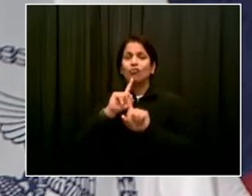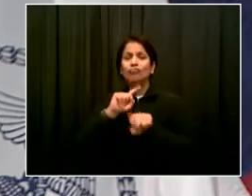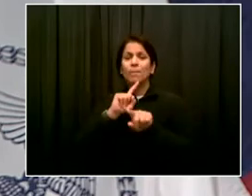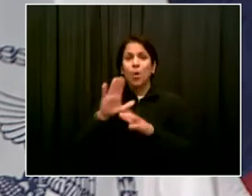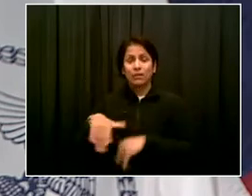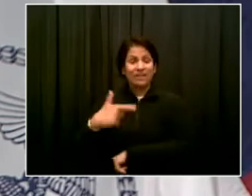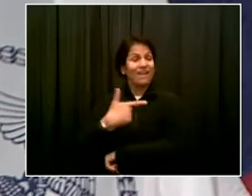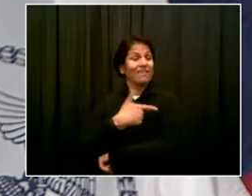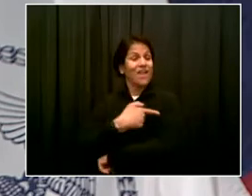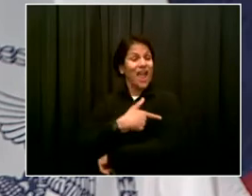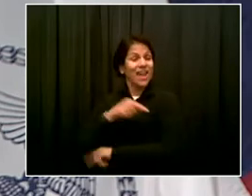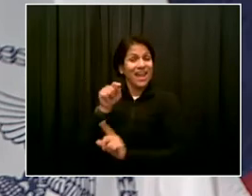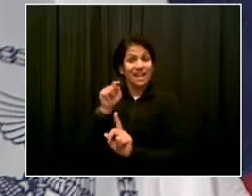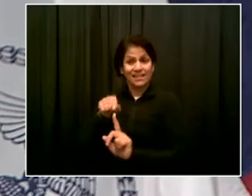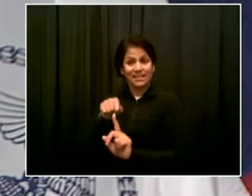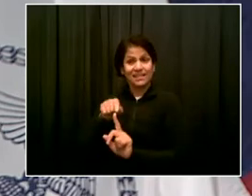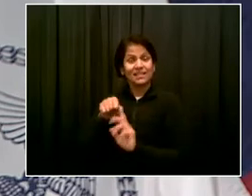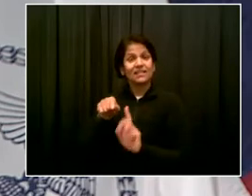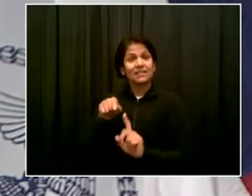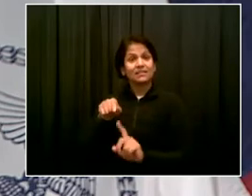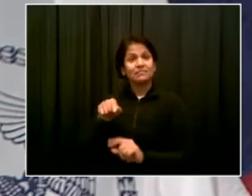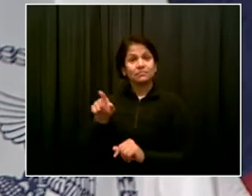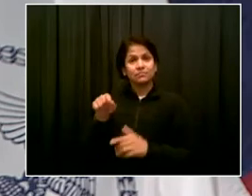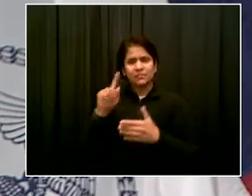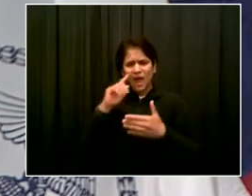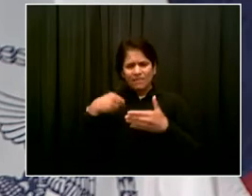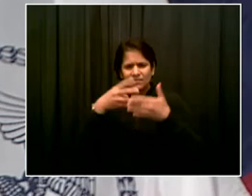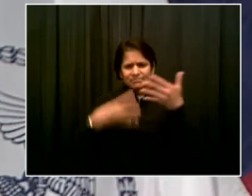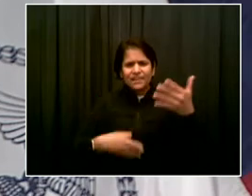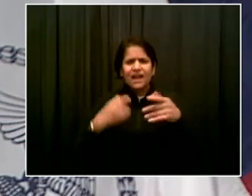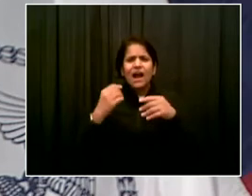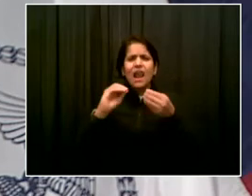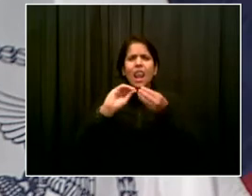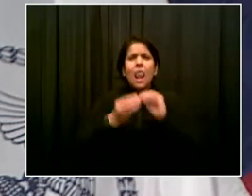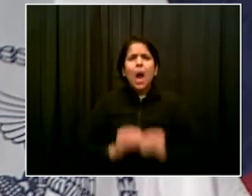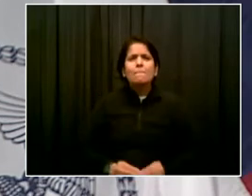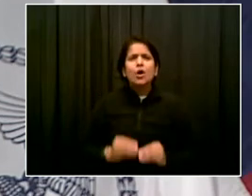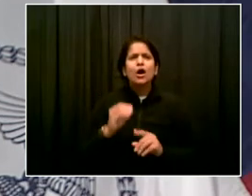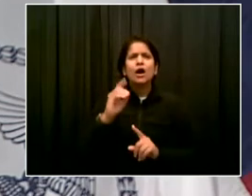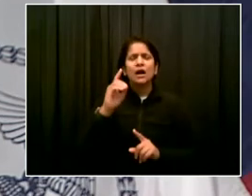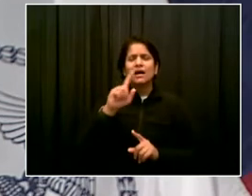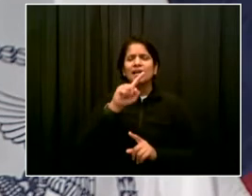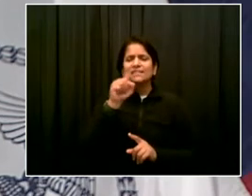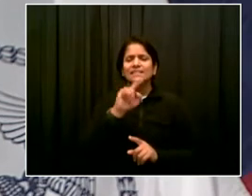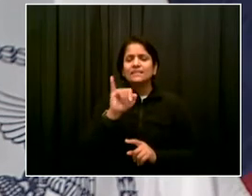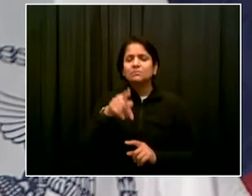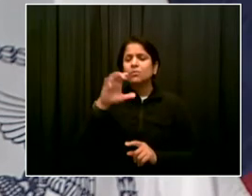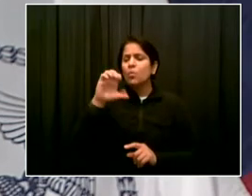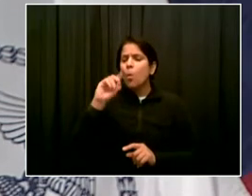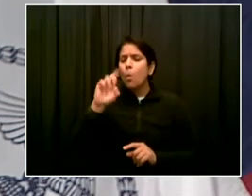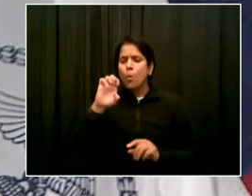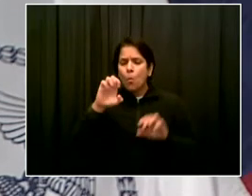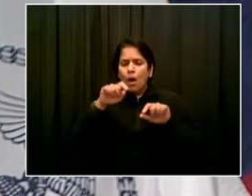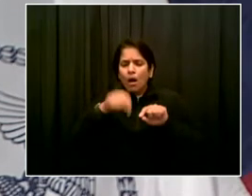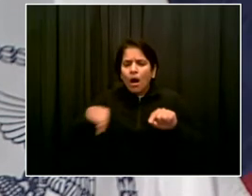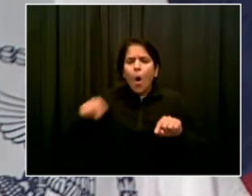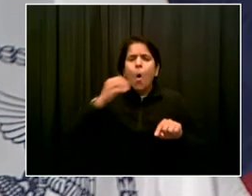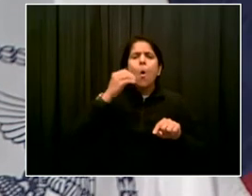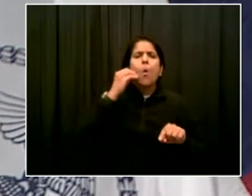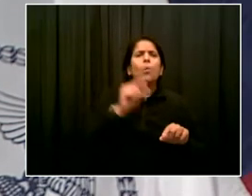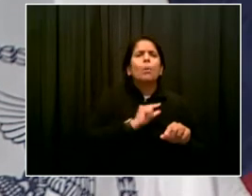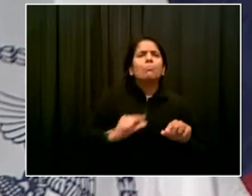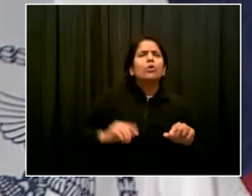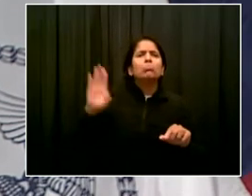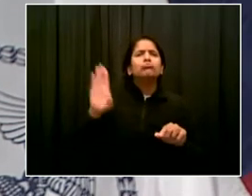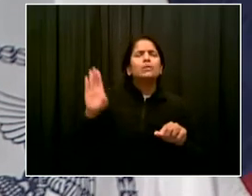the Orthodox Jewish neighborhoods of like Midwood, Crown Heights, South Williamsburg that are around